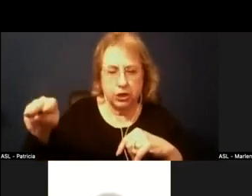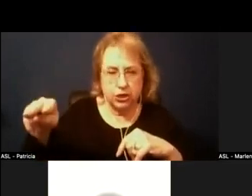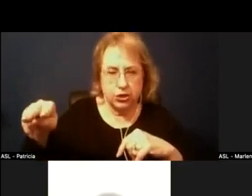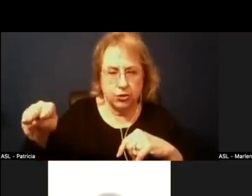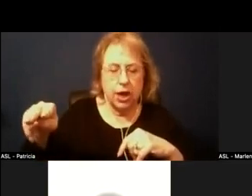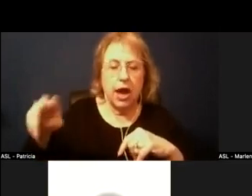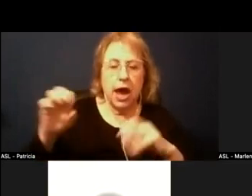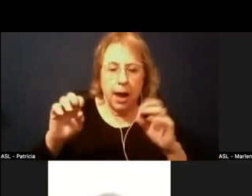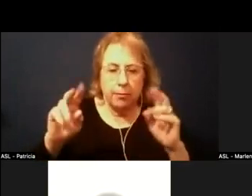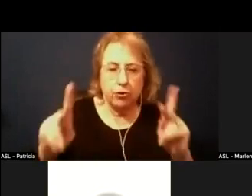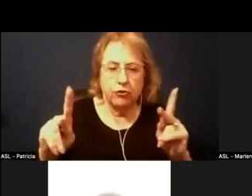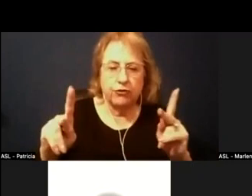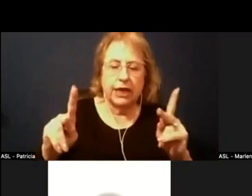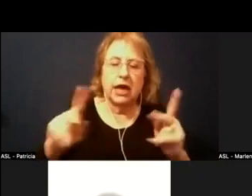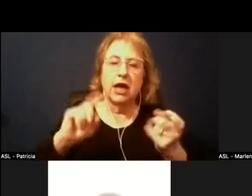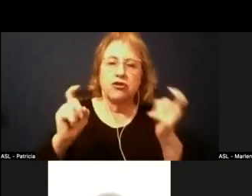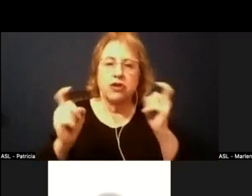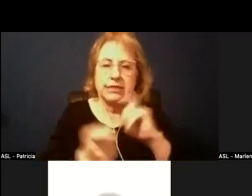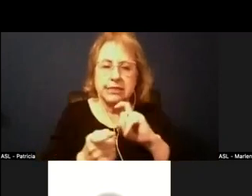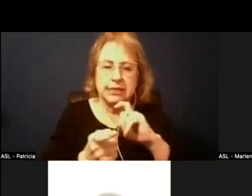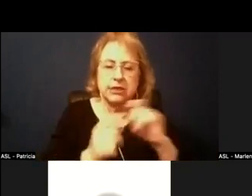approving adjusted trustee area boundaries